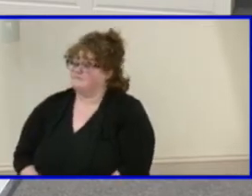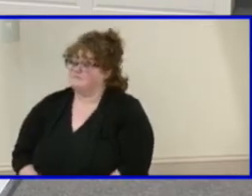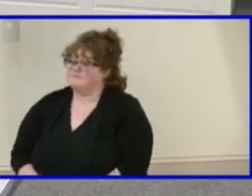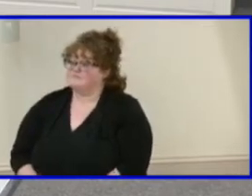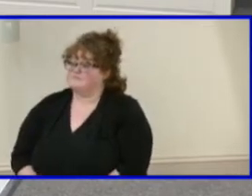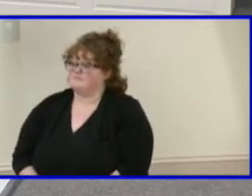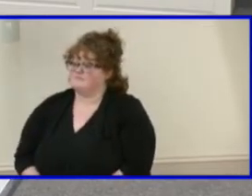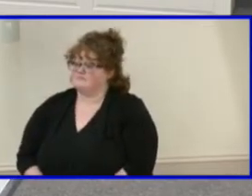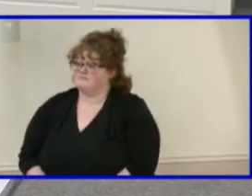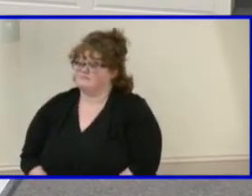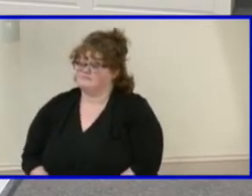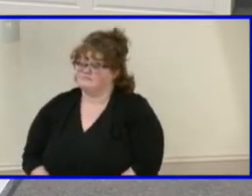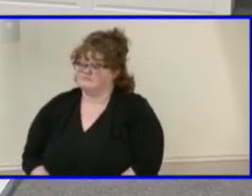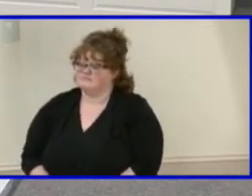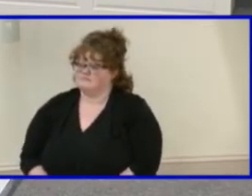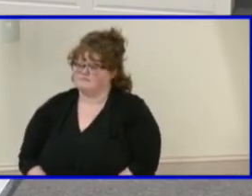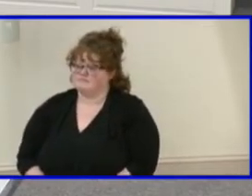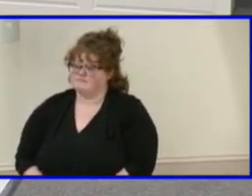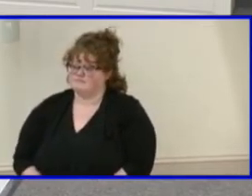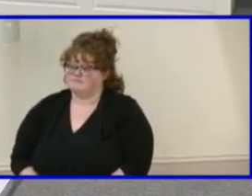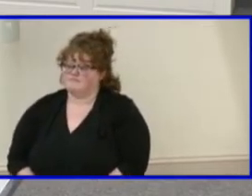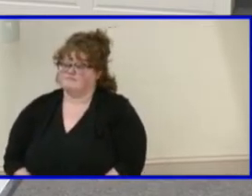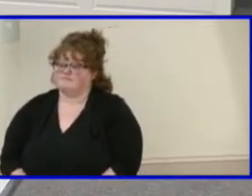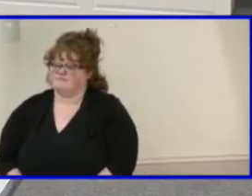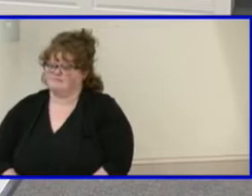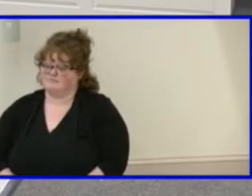So where is it coming from?